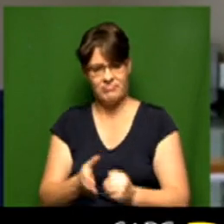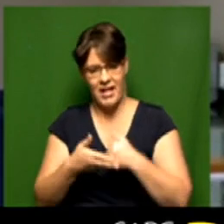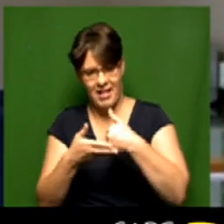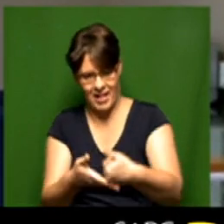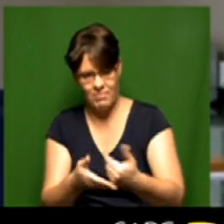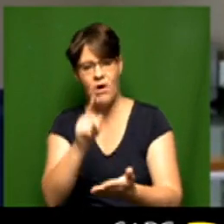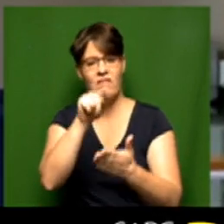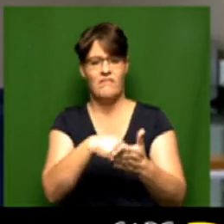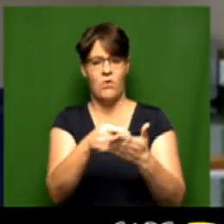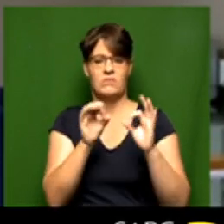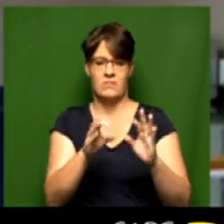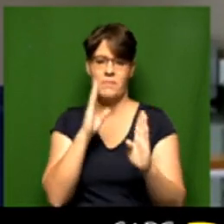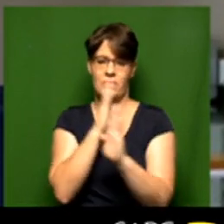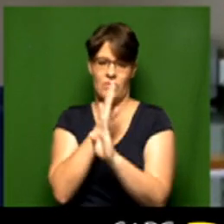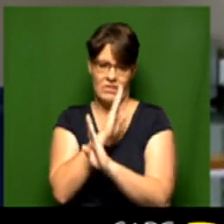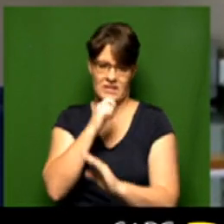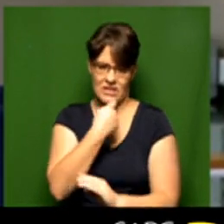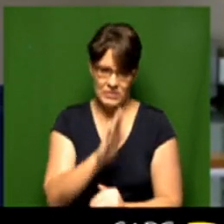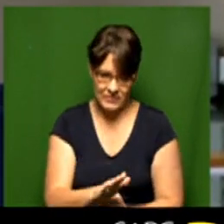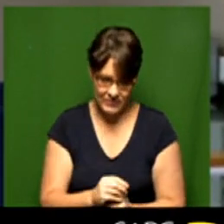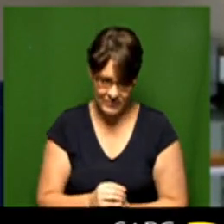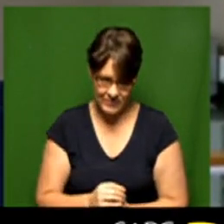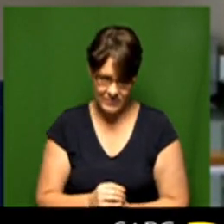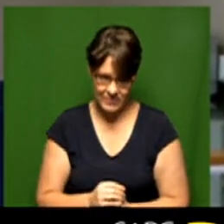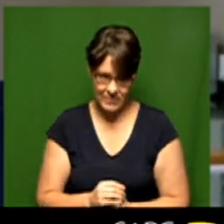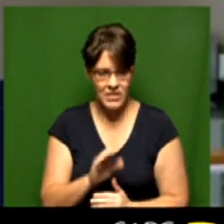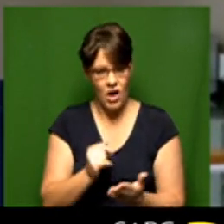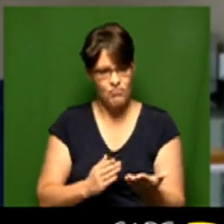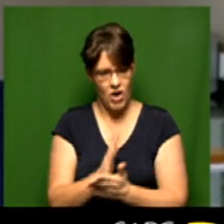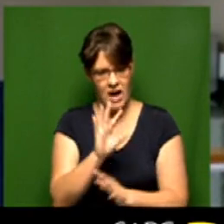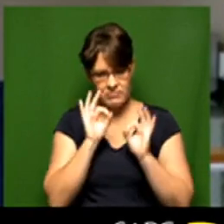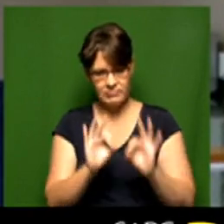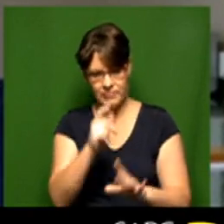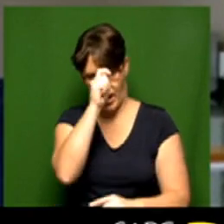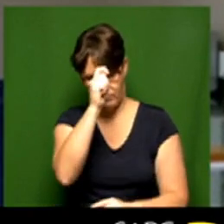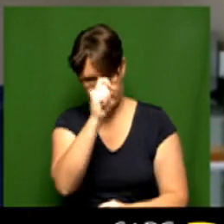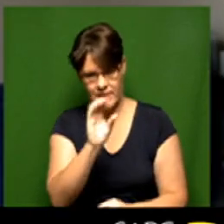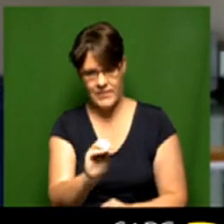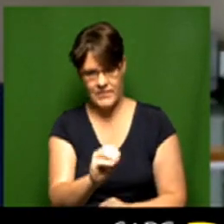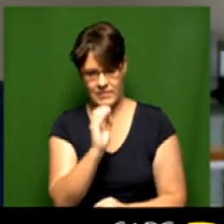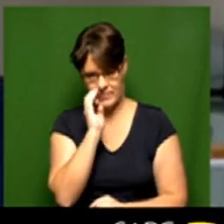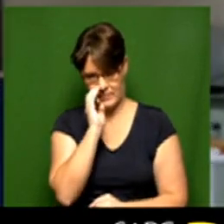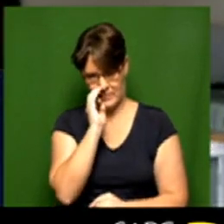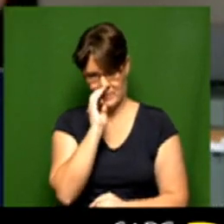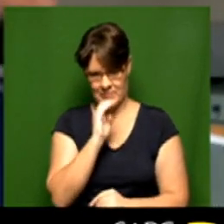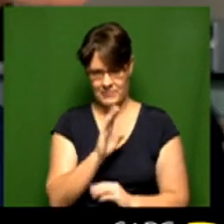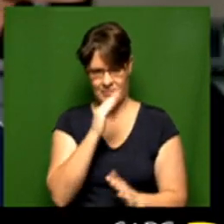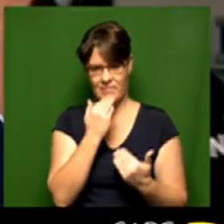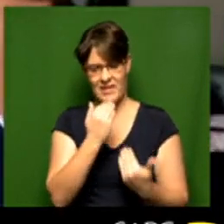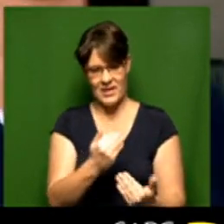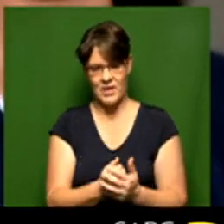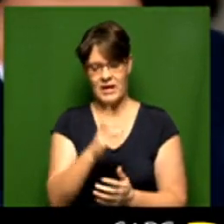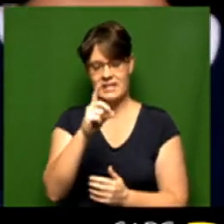residents to make sure that their vote remains confidential and that their rights are being acknowledged thank you very much Deirdre